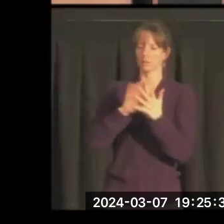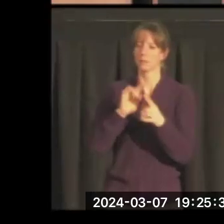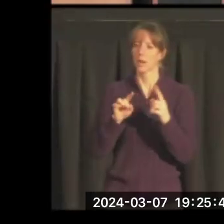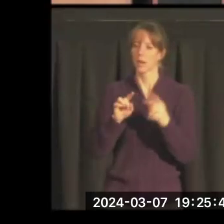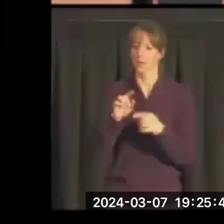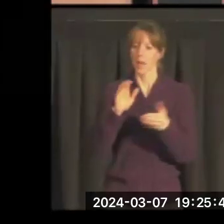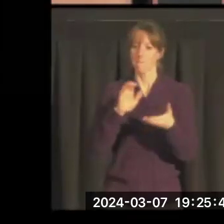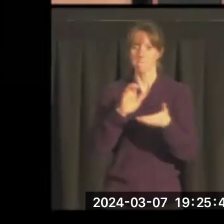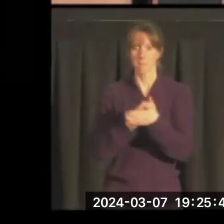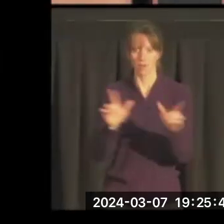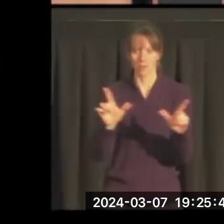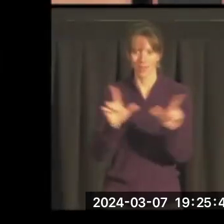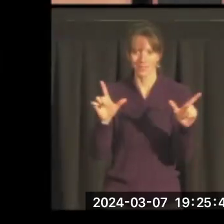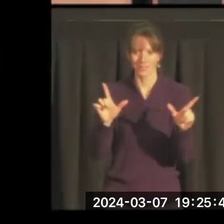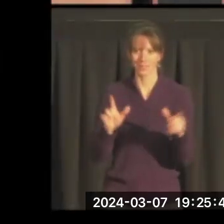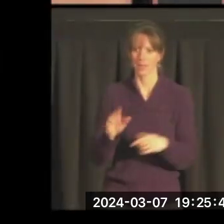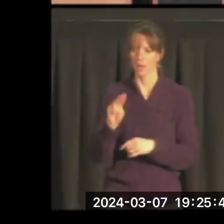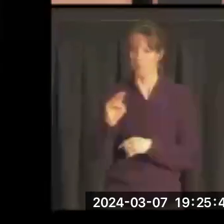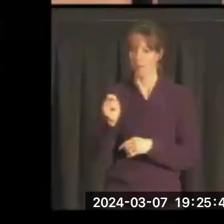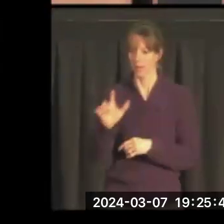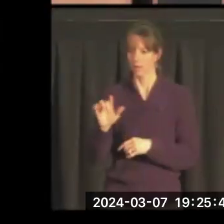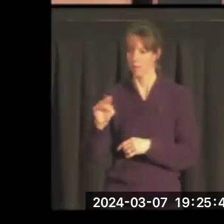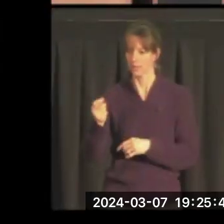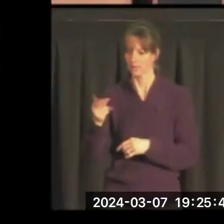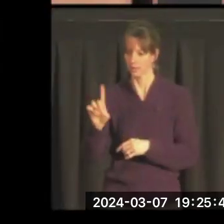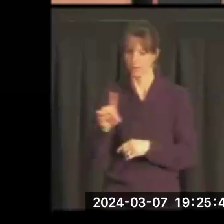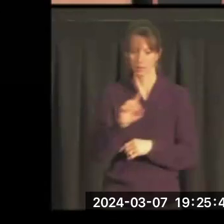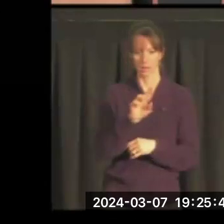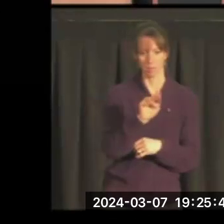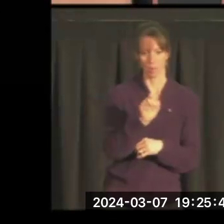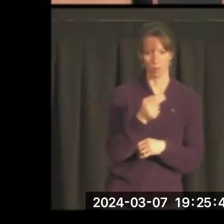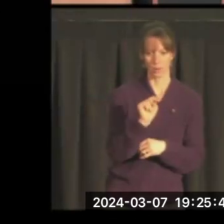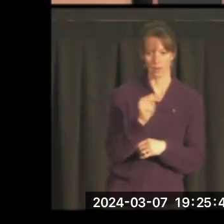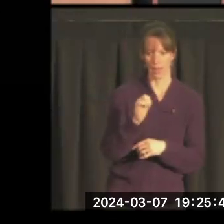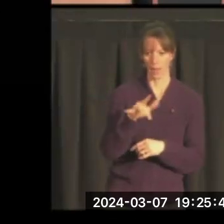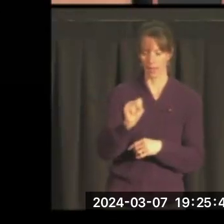Marriage license. Michael Mansfield and Maureen Hayes, both of Missoula.